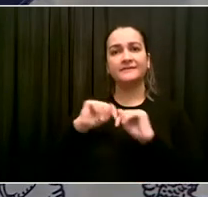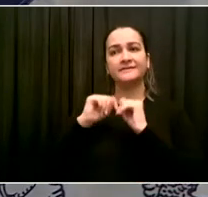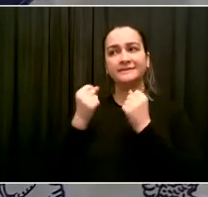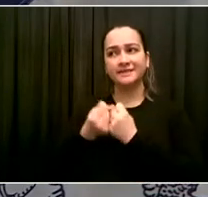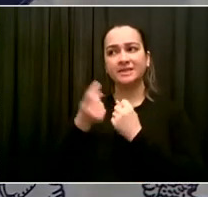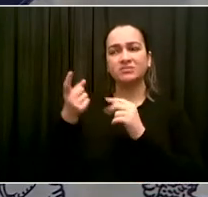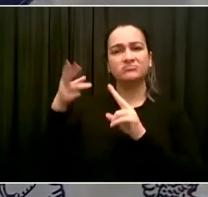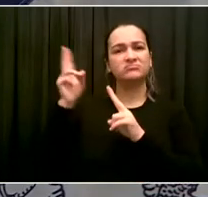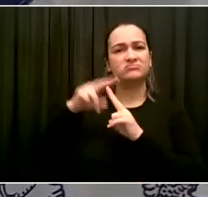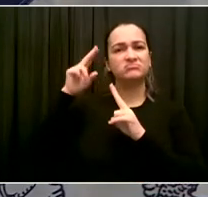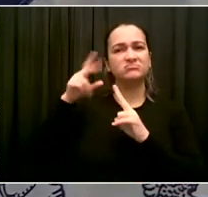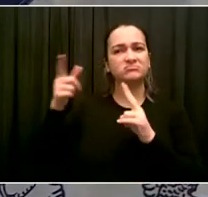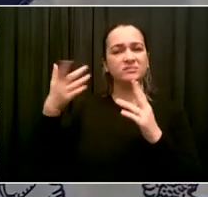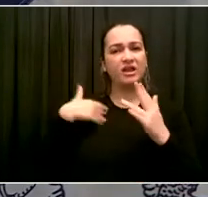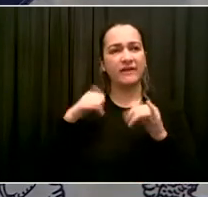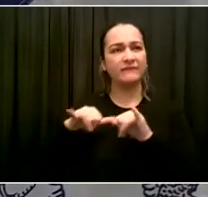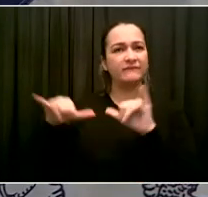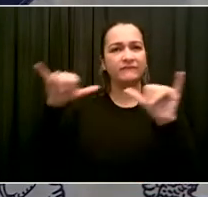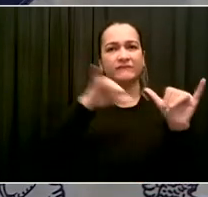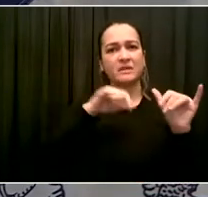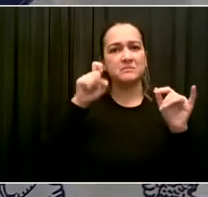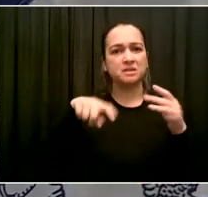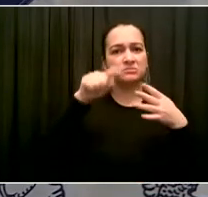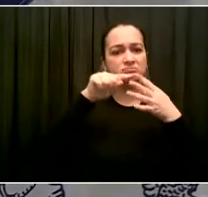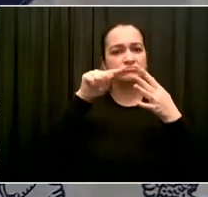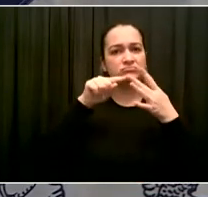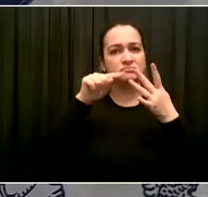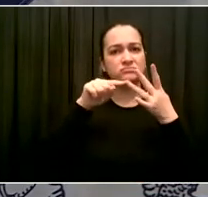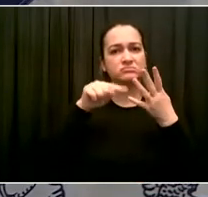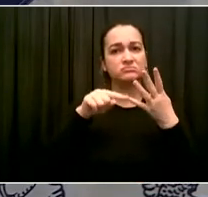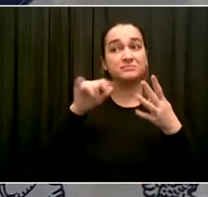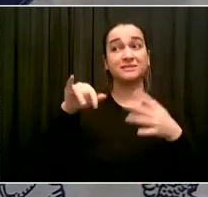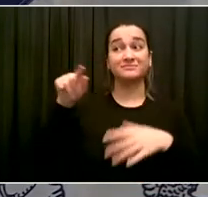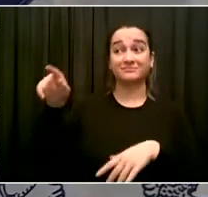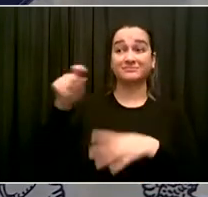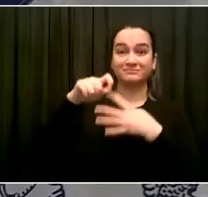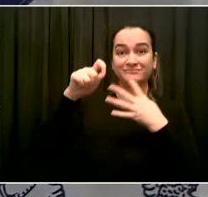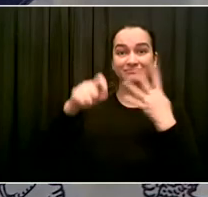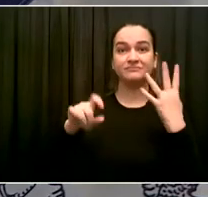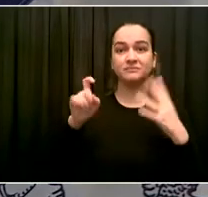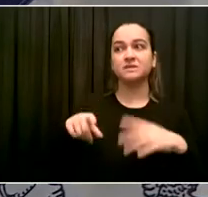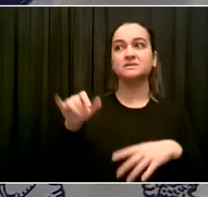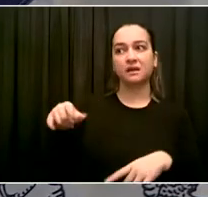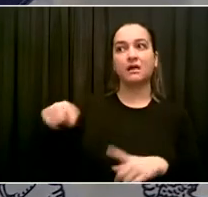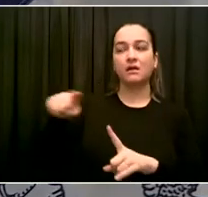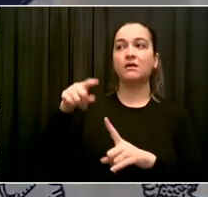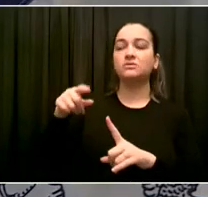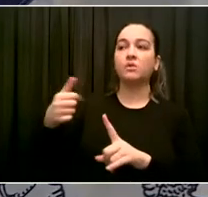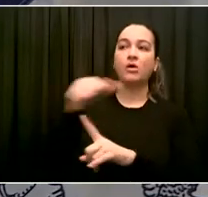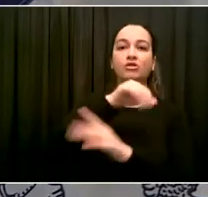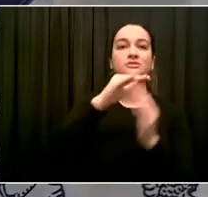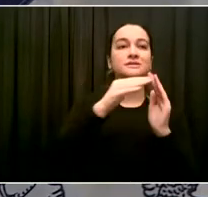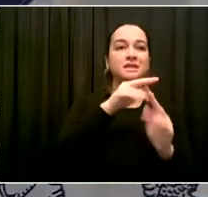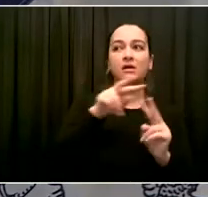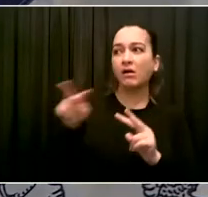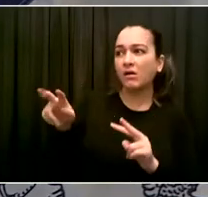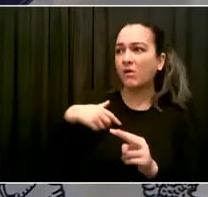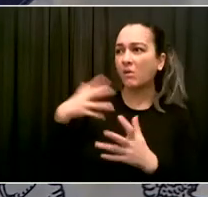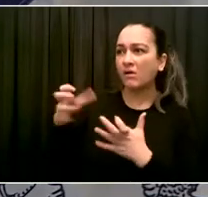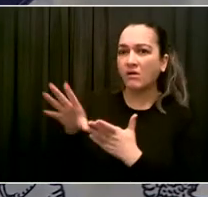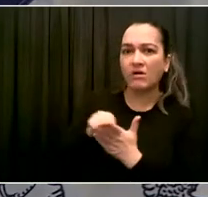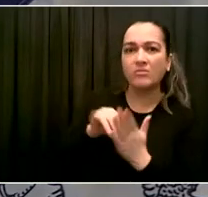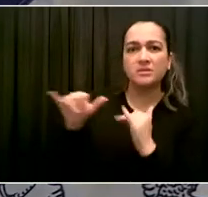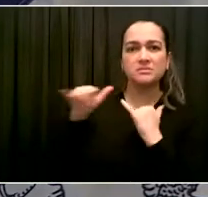created the Situation Room. That was a brand new idea. It's been working. Commissioner LaRocca has done an amazing job. We'll make sure you can interview her and some of the other people who